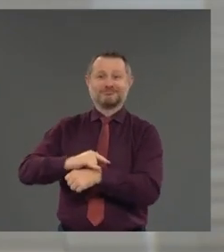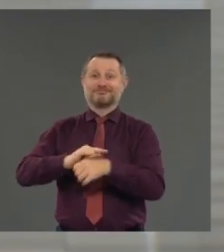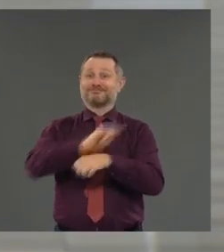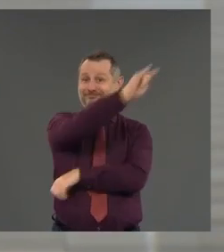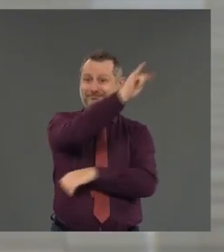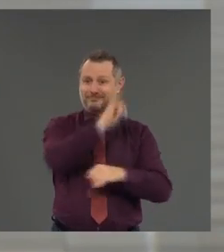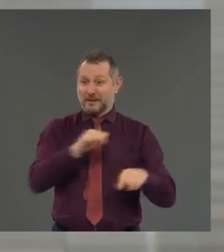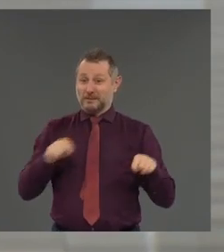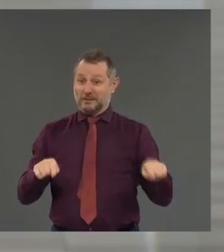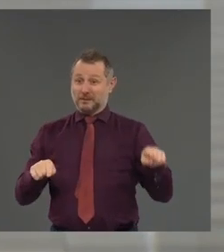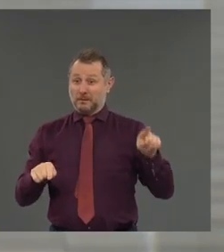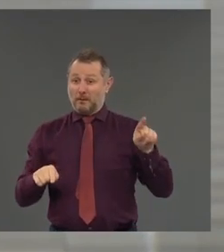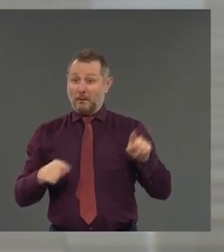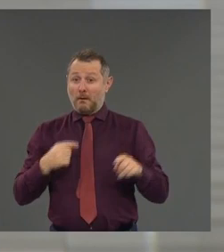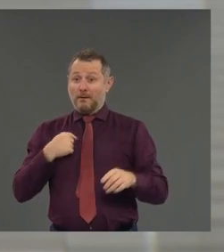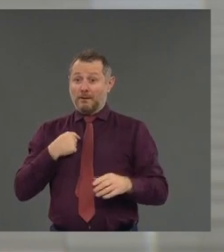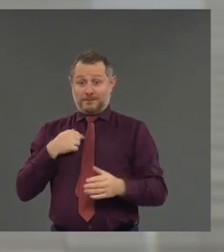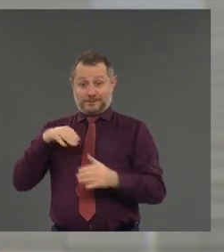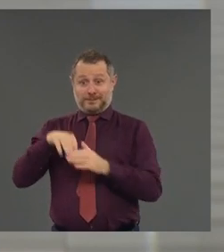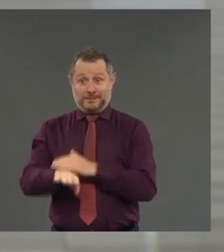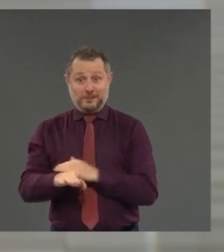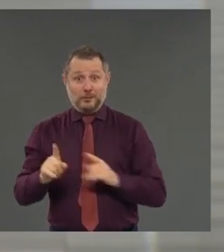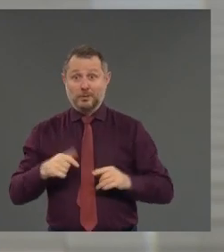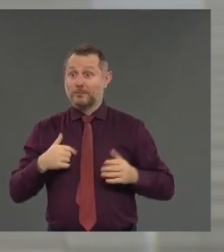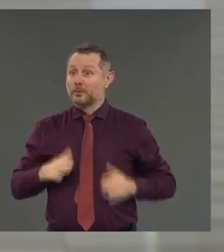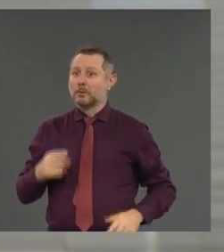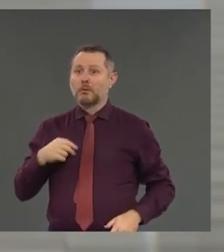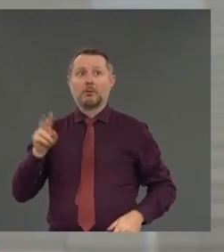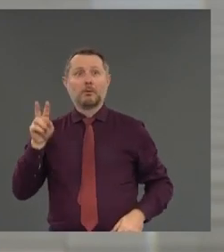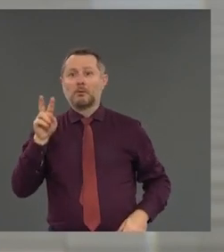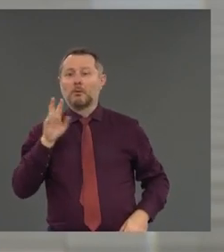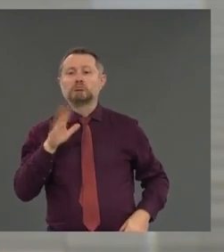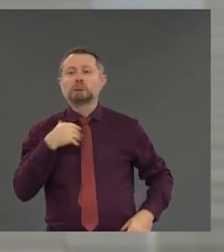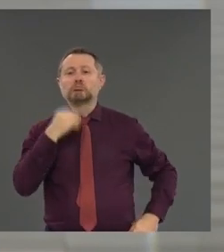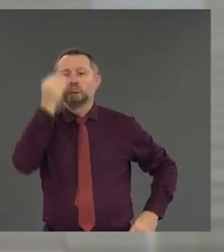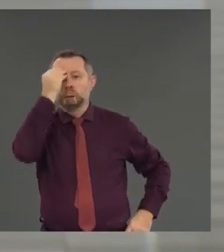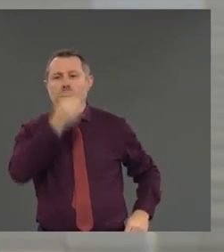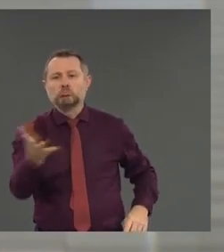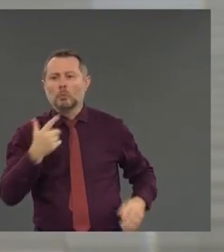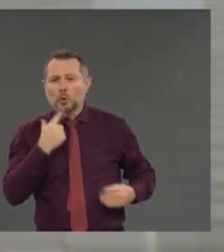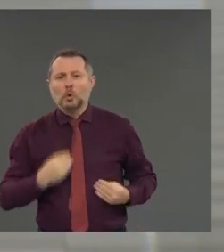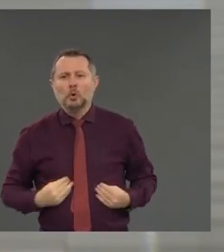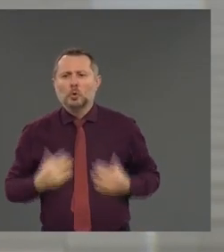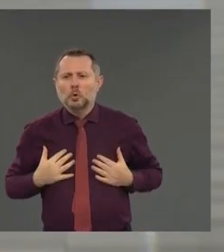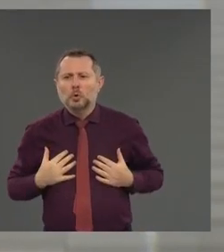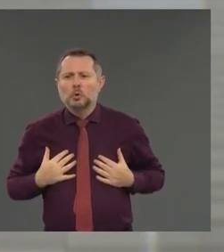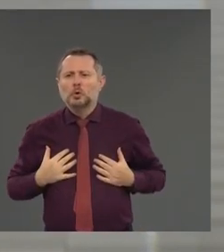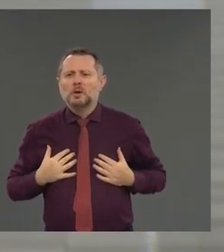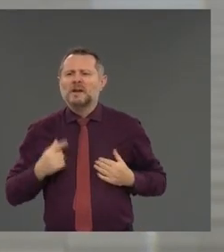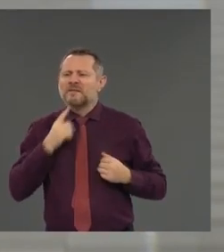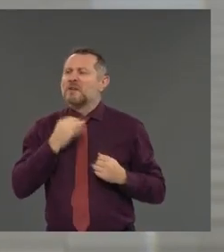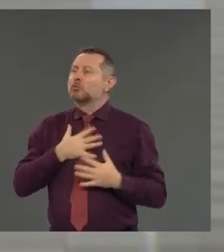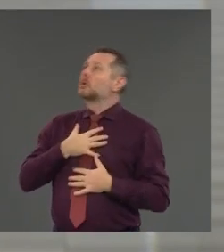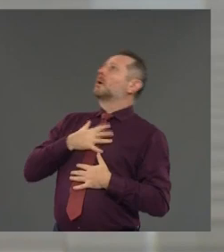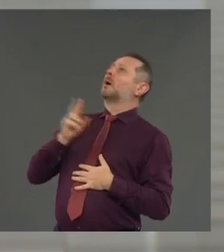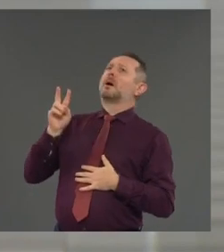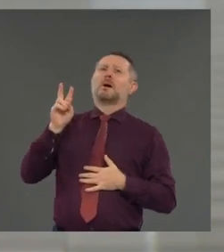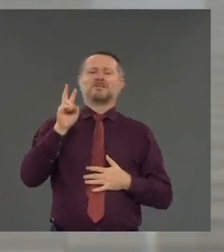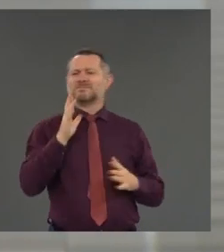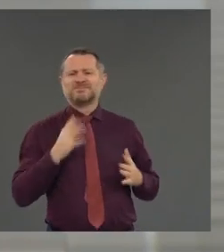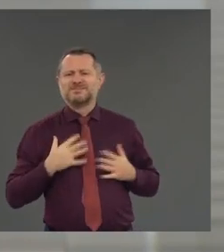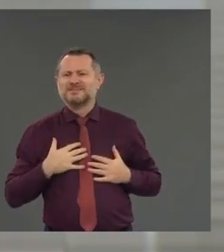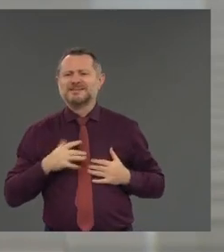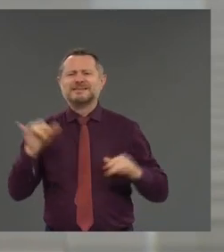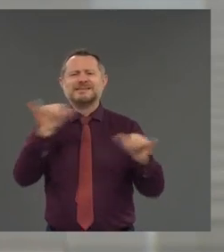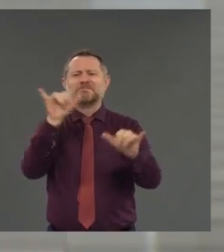and live is just so invigorating. It's like when you're having a child and